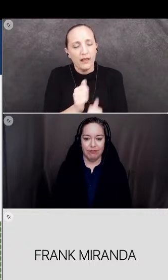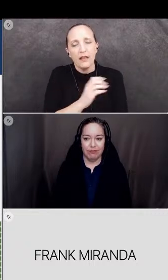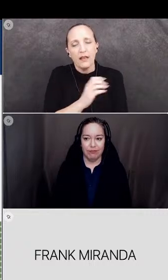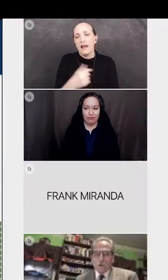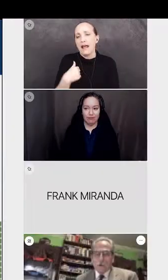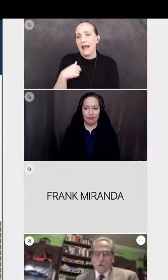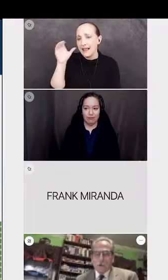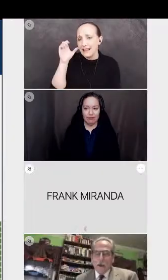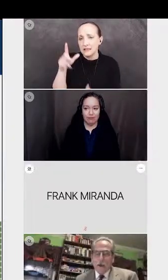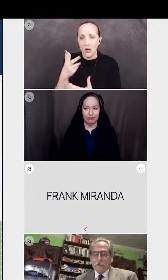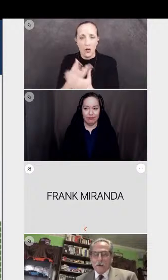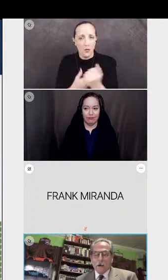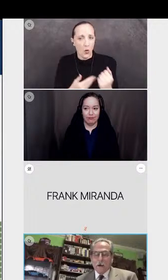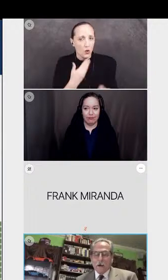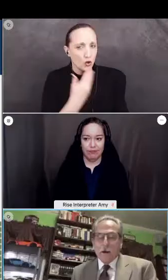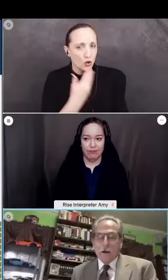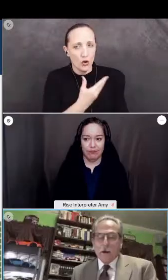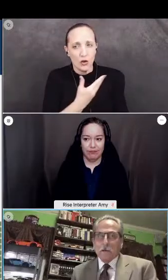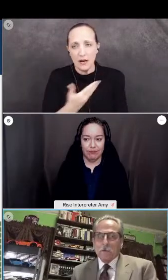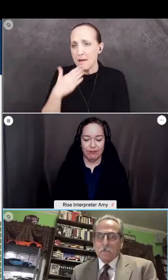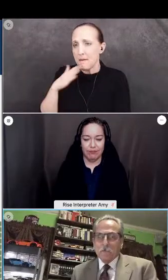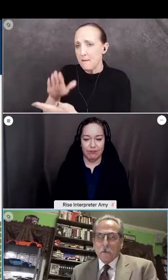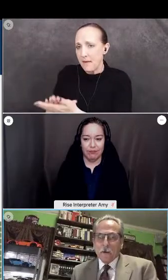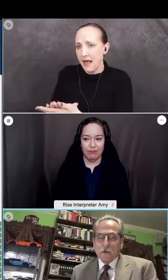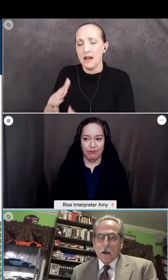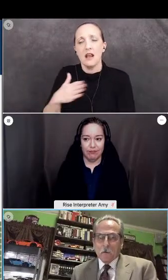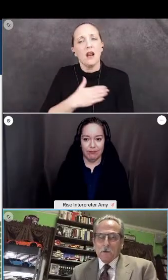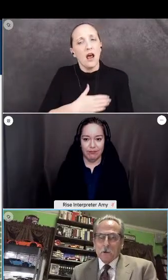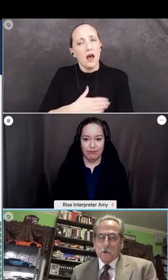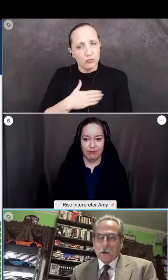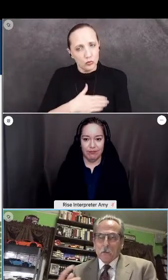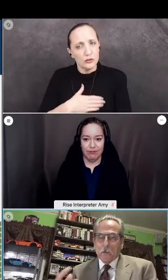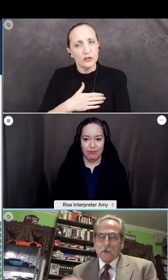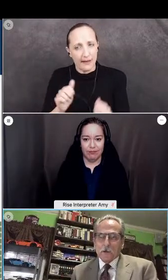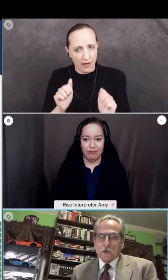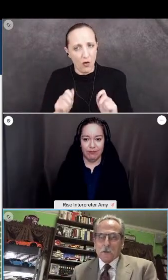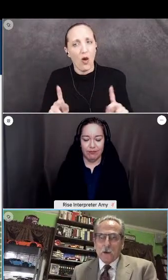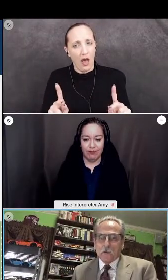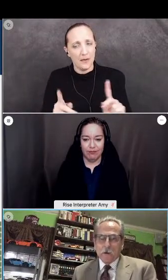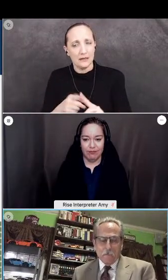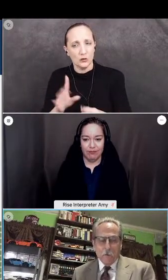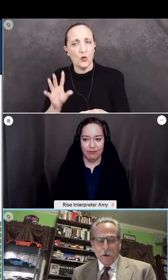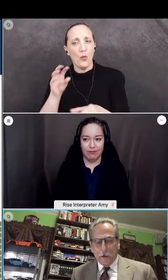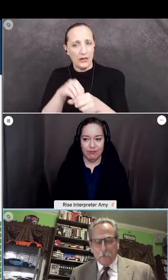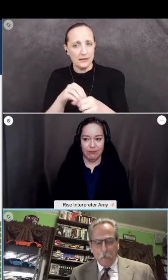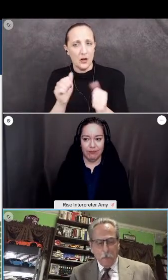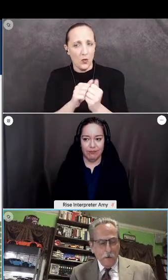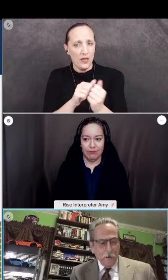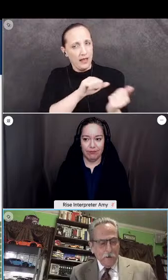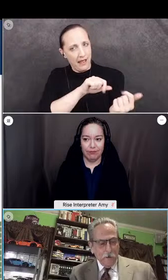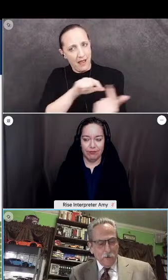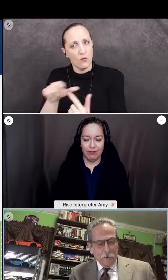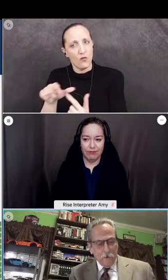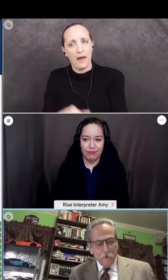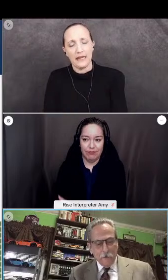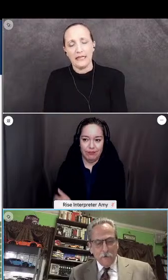both the good and the bad and appreciate the opportunity to participate with everybody.